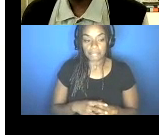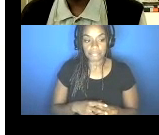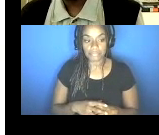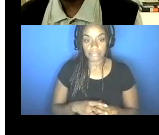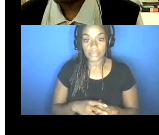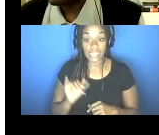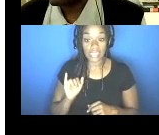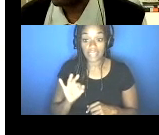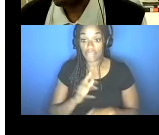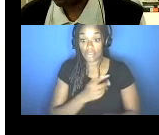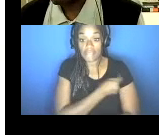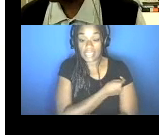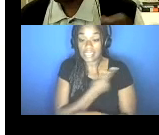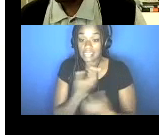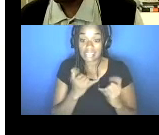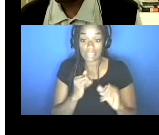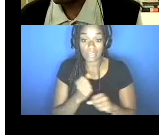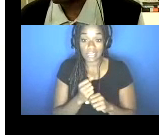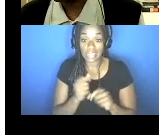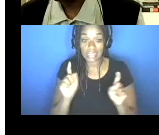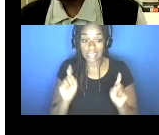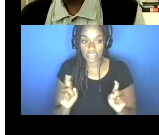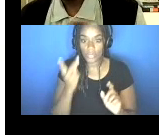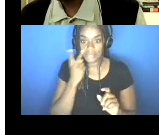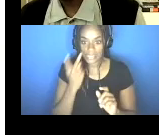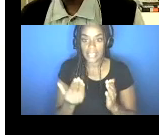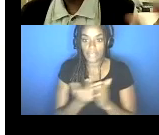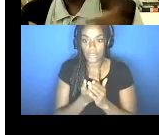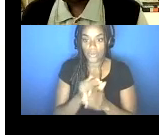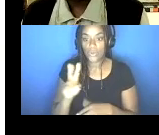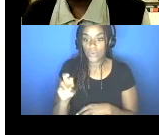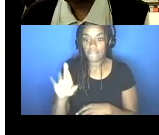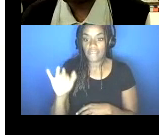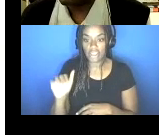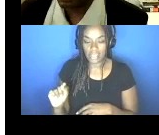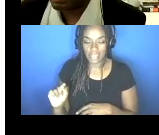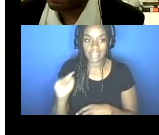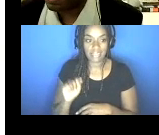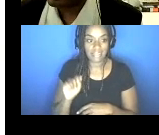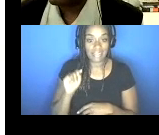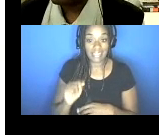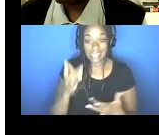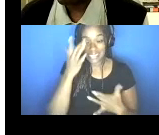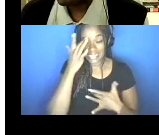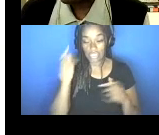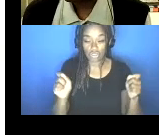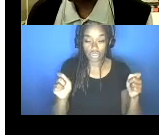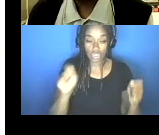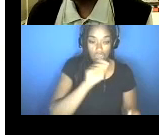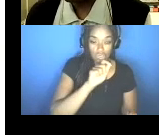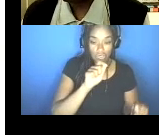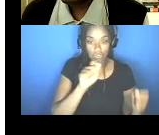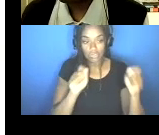vaccinated, getting tested, we've seen the new variants of this virus, how it does change and kind of can evade or bypass